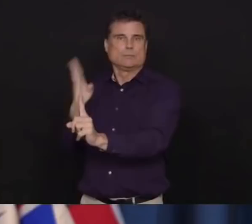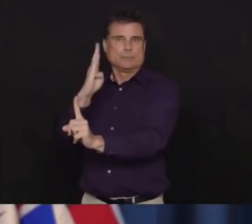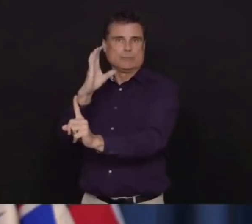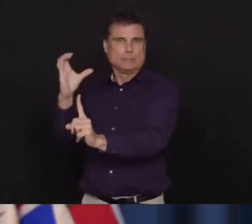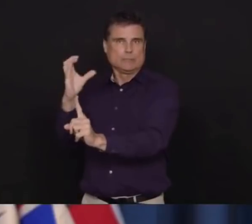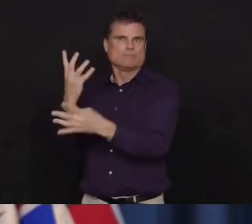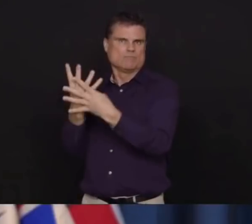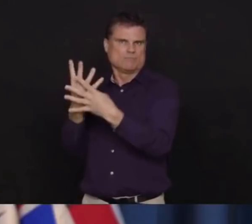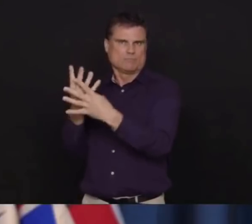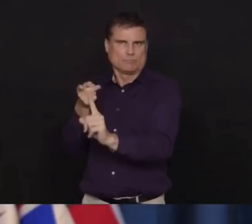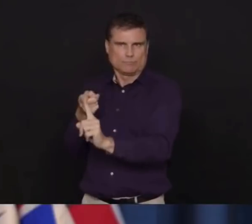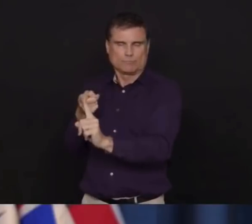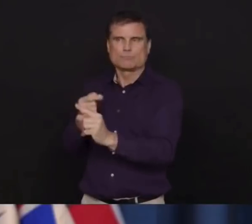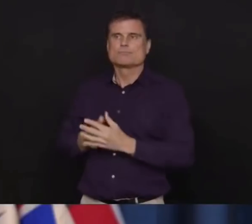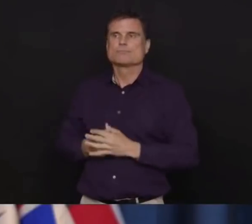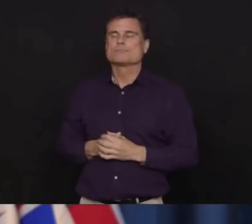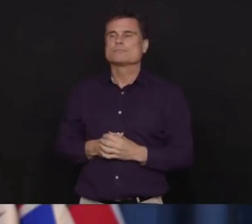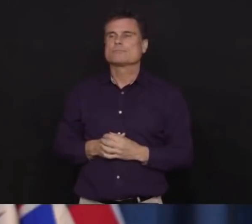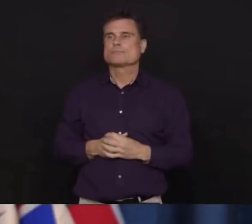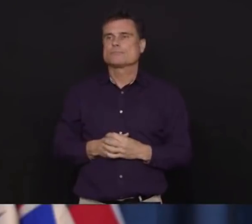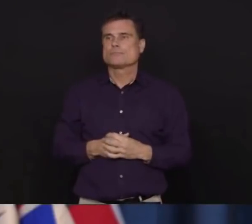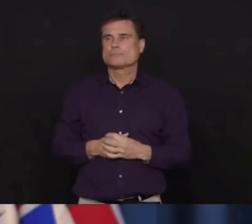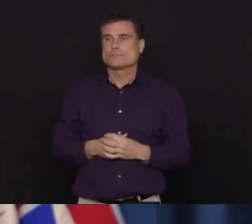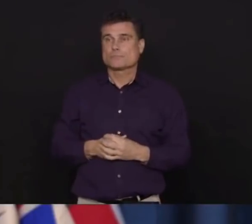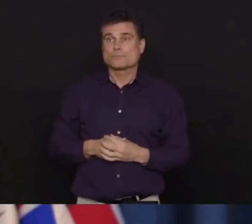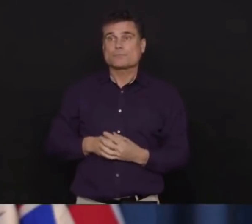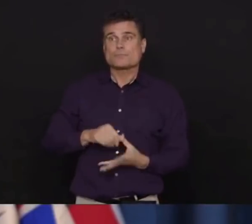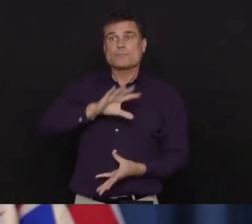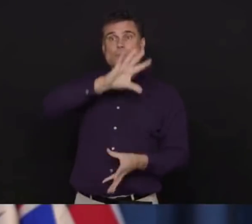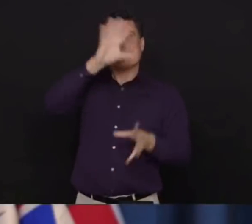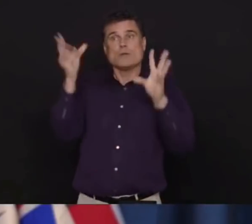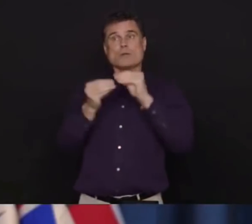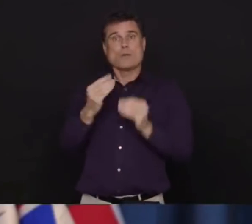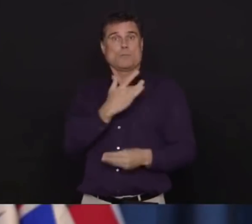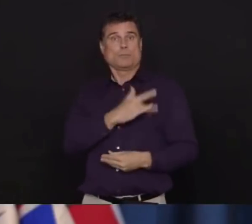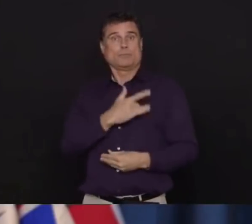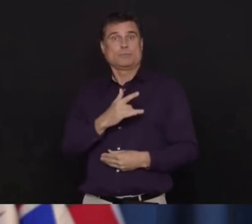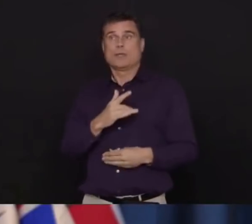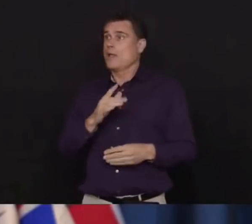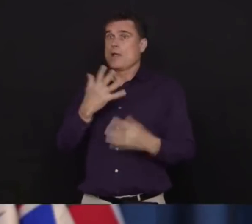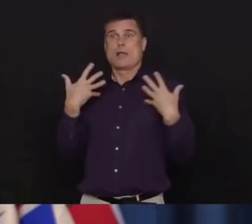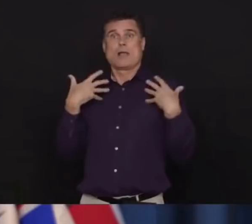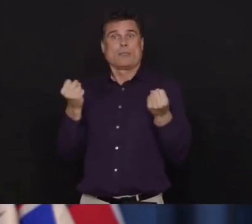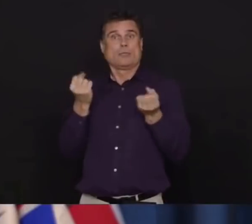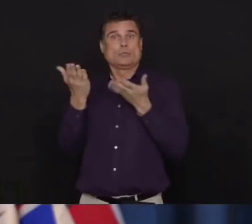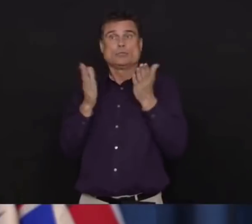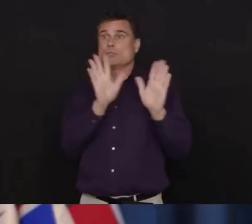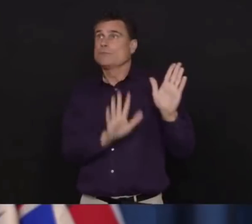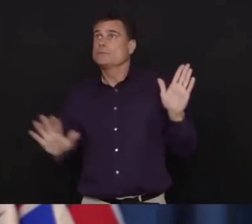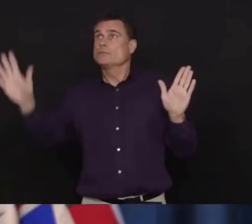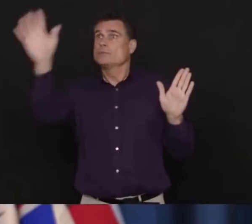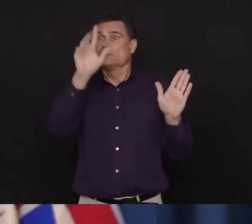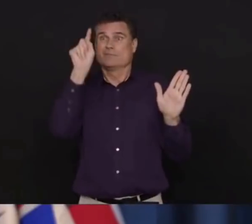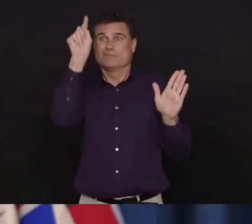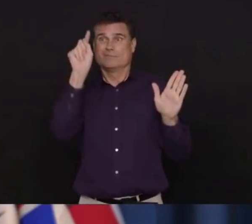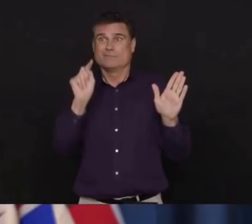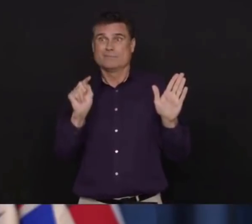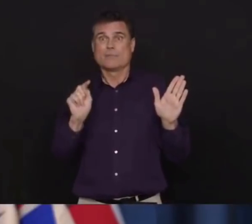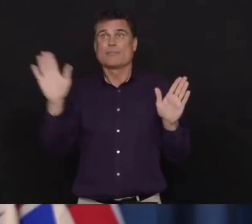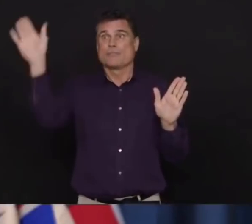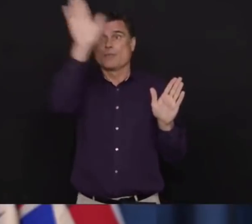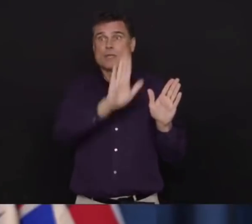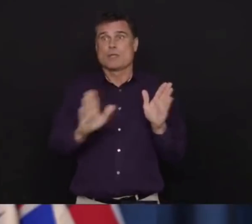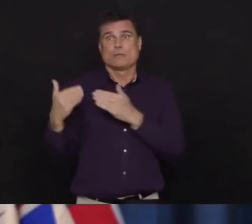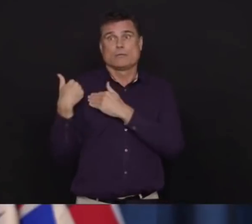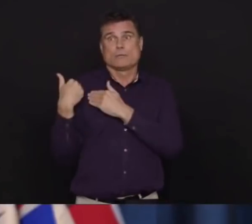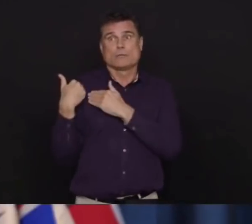Authority has taken over the health services for our correctional facilities across British Columbia a number of years ago, two